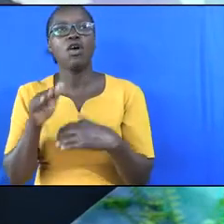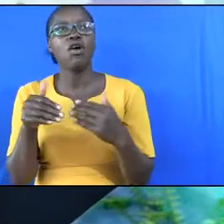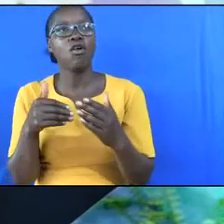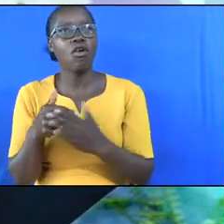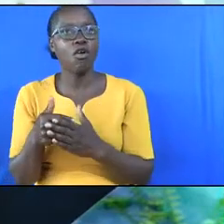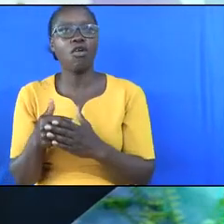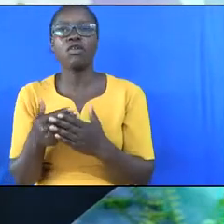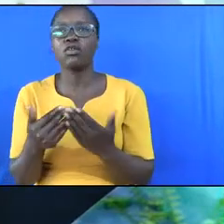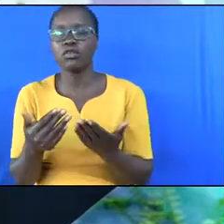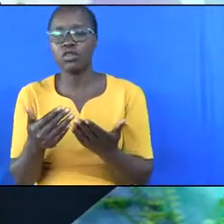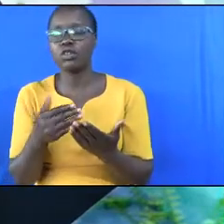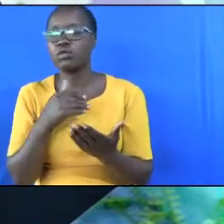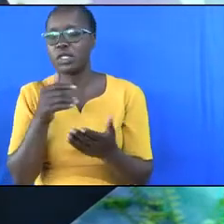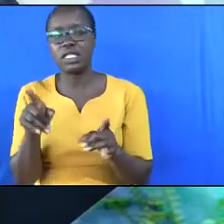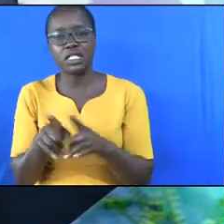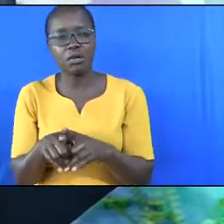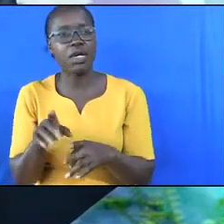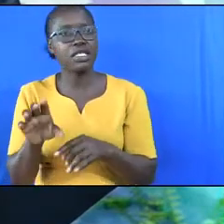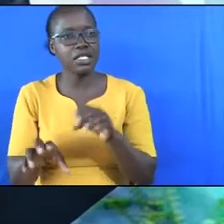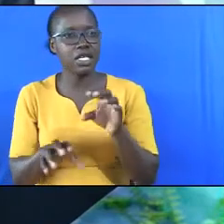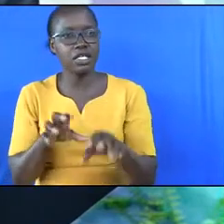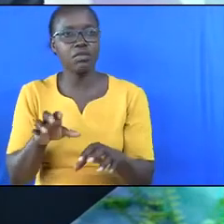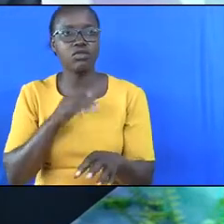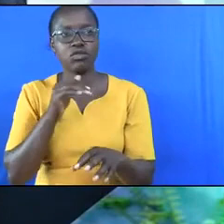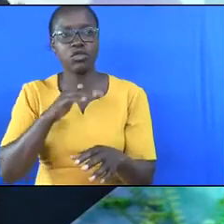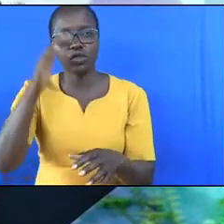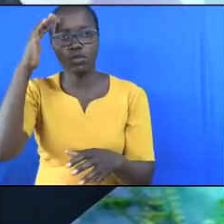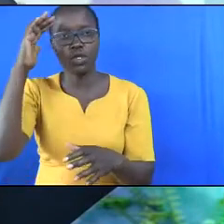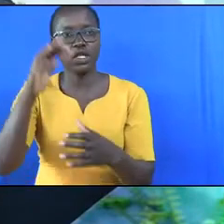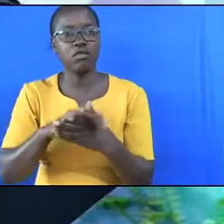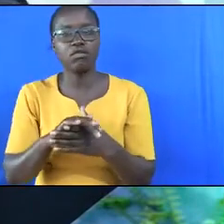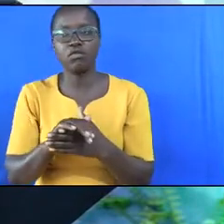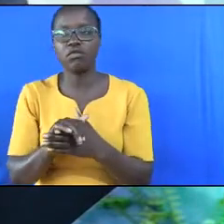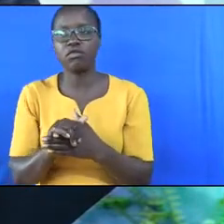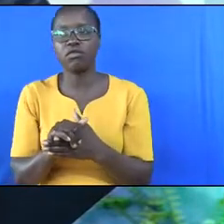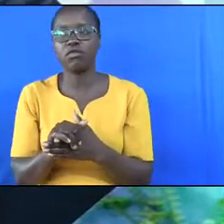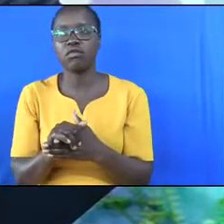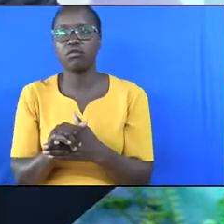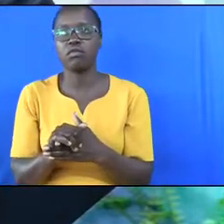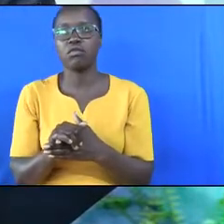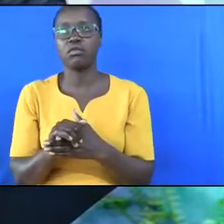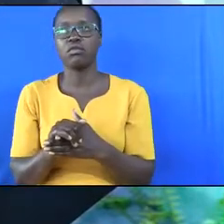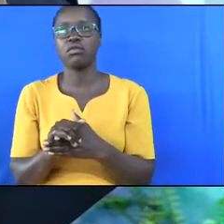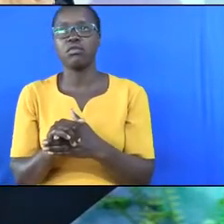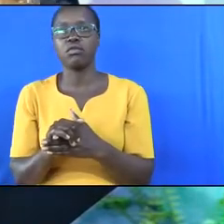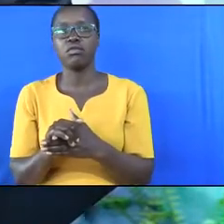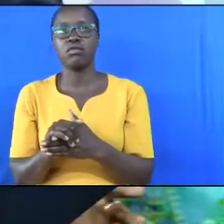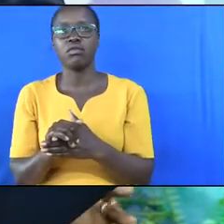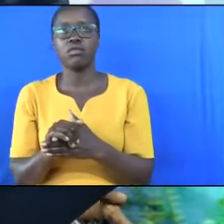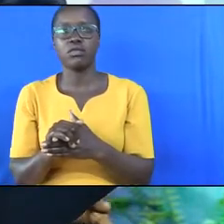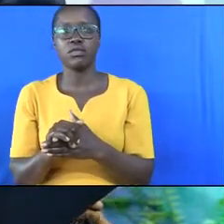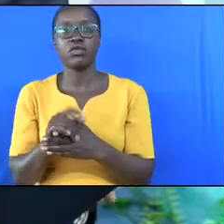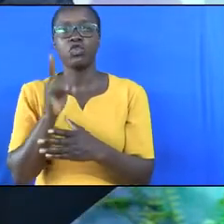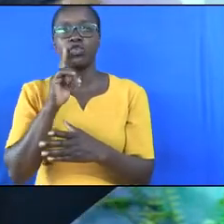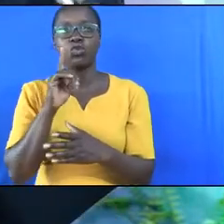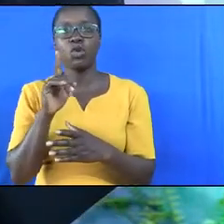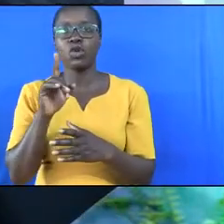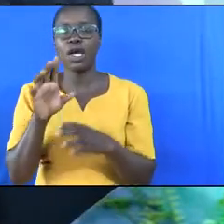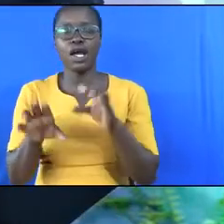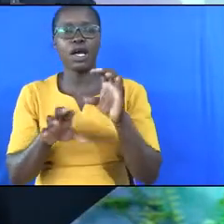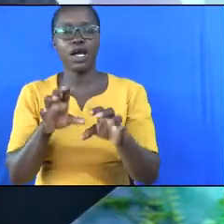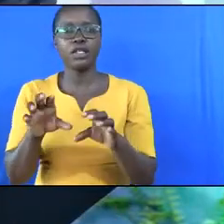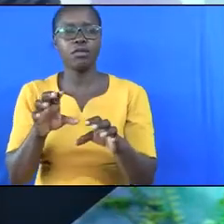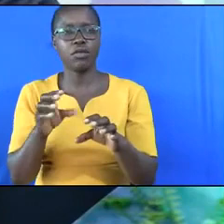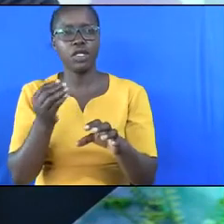created to be carnivorous. If you do not believe me, go to the animal orphanage tomorrow and